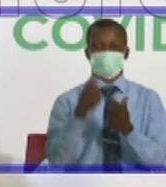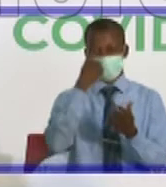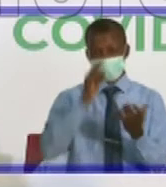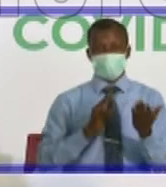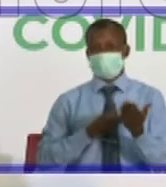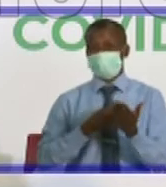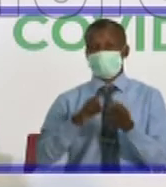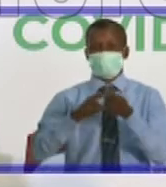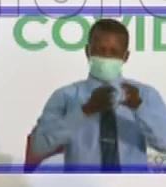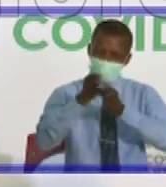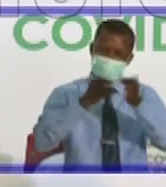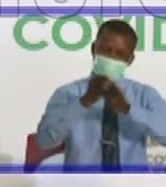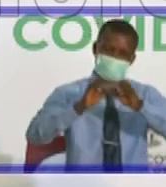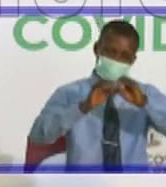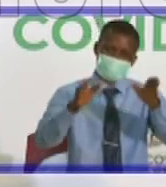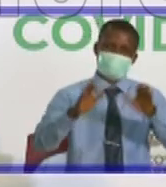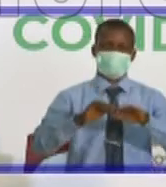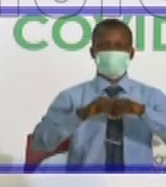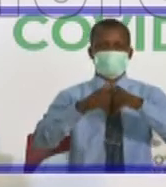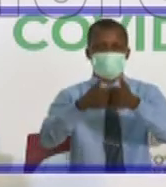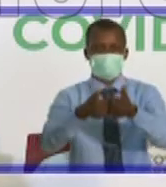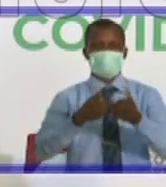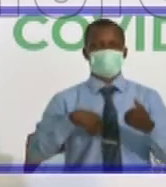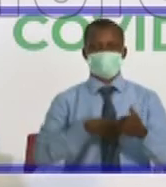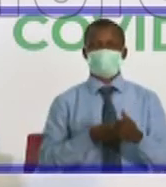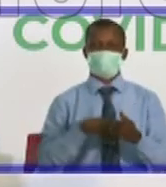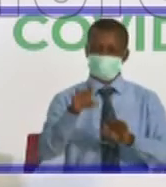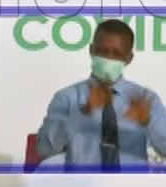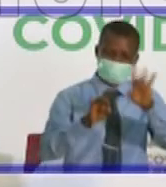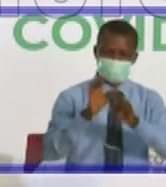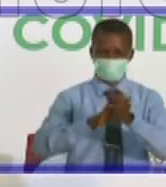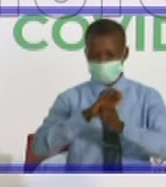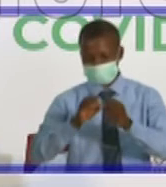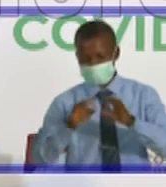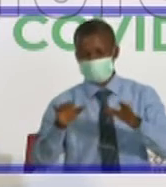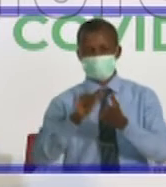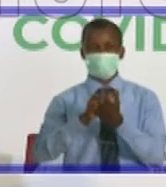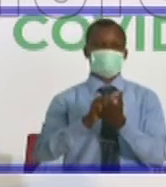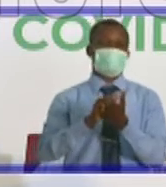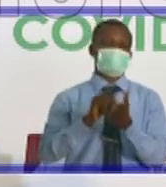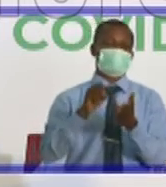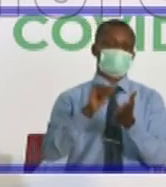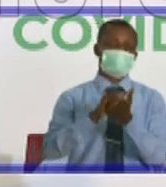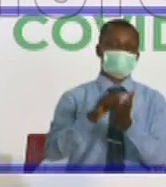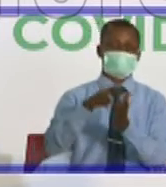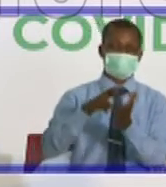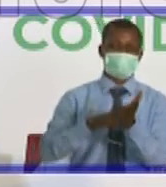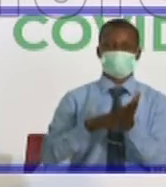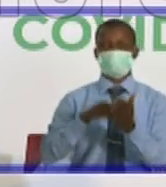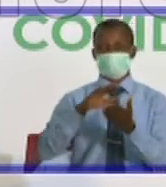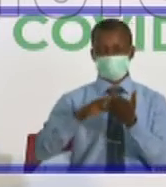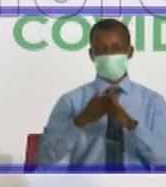clarified how we define a death from COVID-19. So that the reporting of this is more